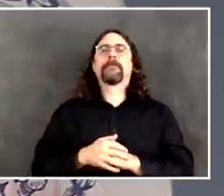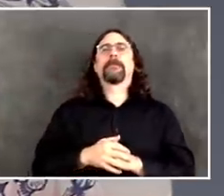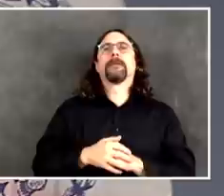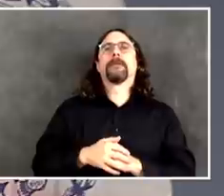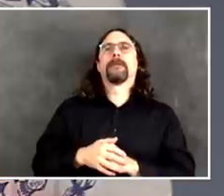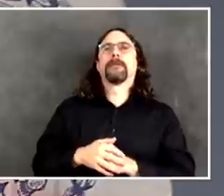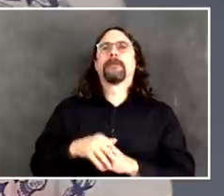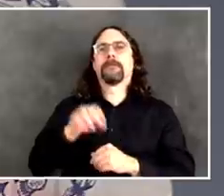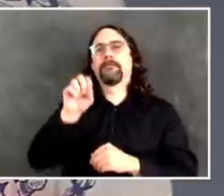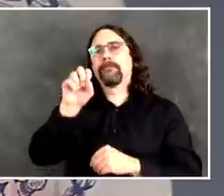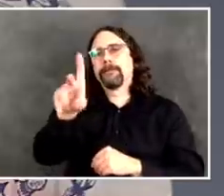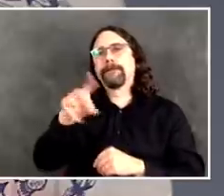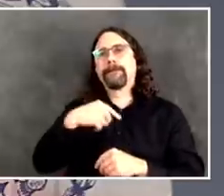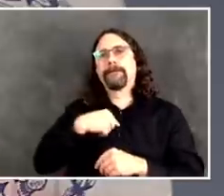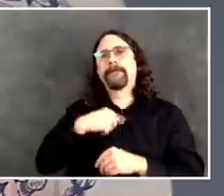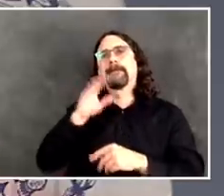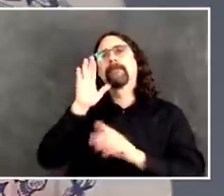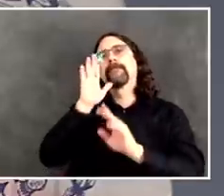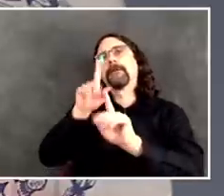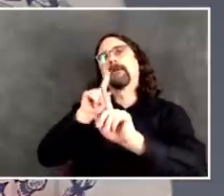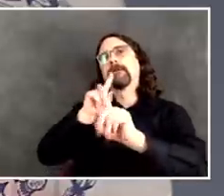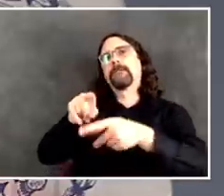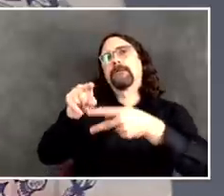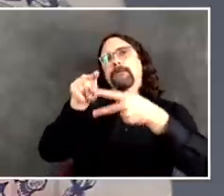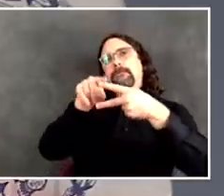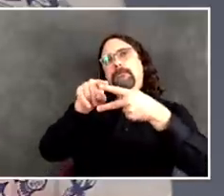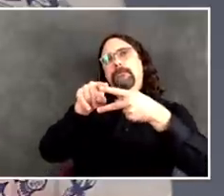And then I'll also speak to the indicator question.